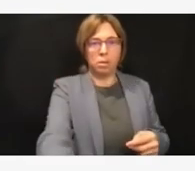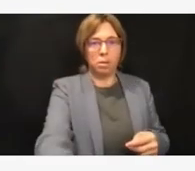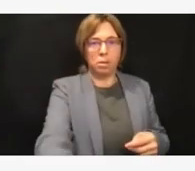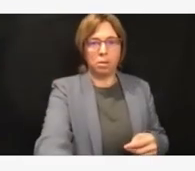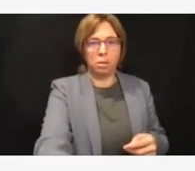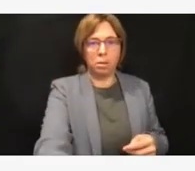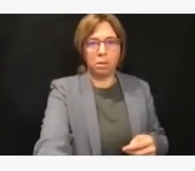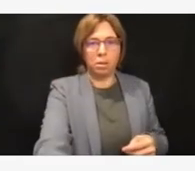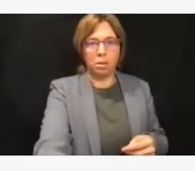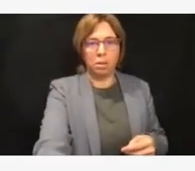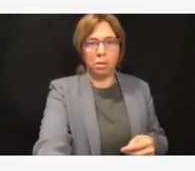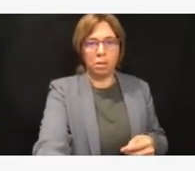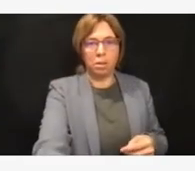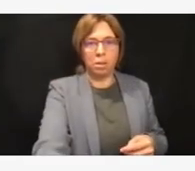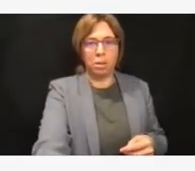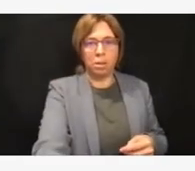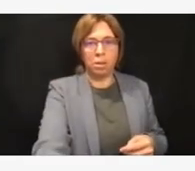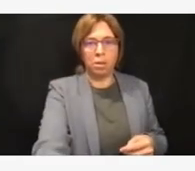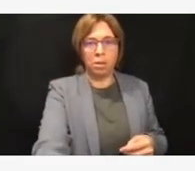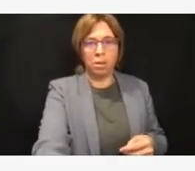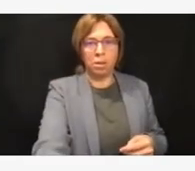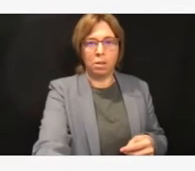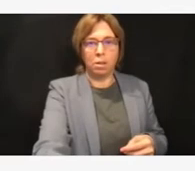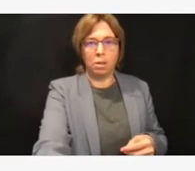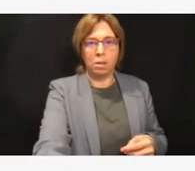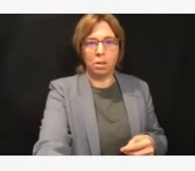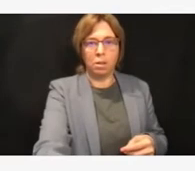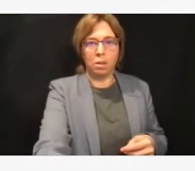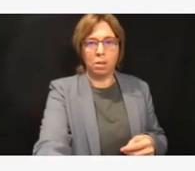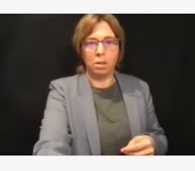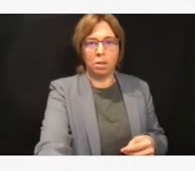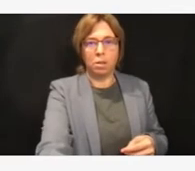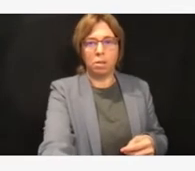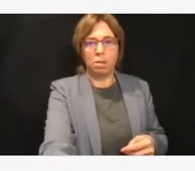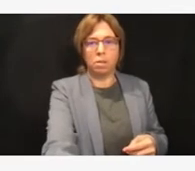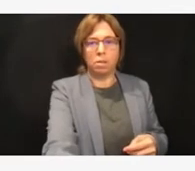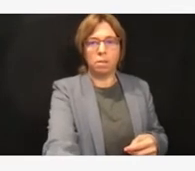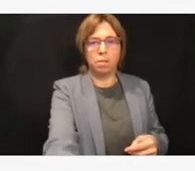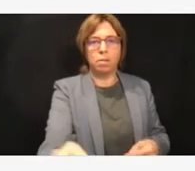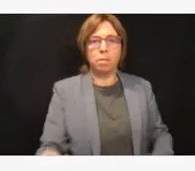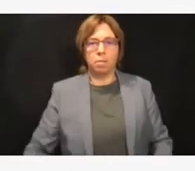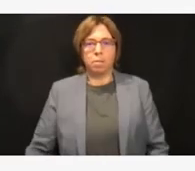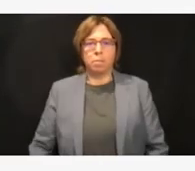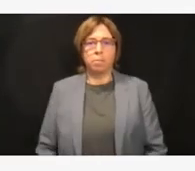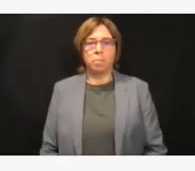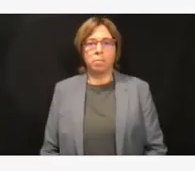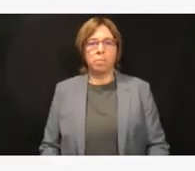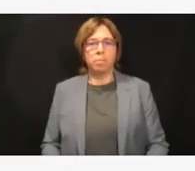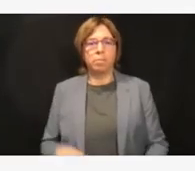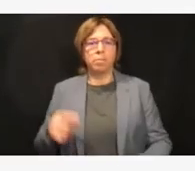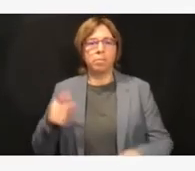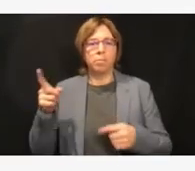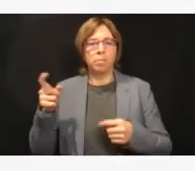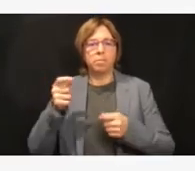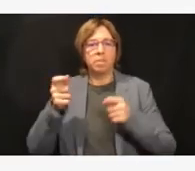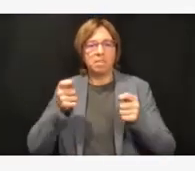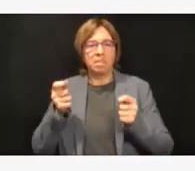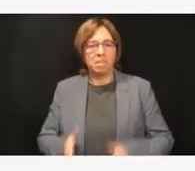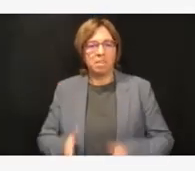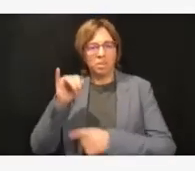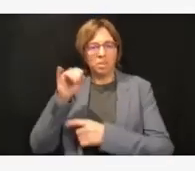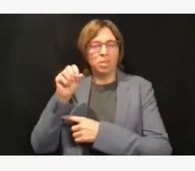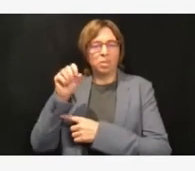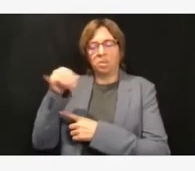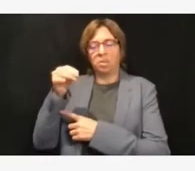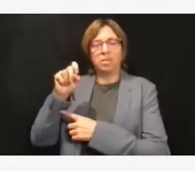that they had moved to contingency operations instead of operating under crisis standards of care conditions. As a result,